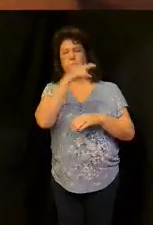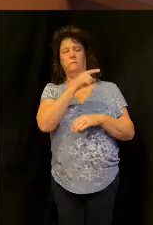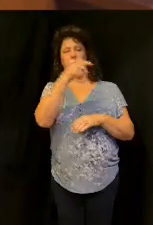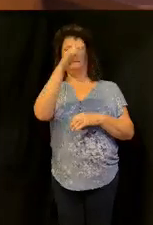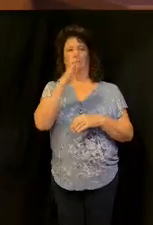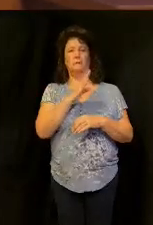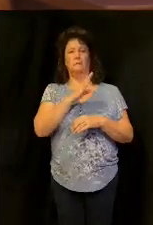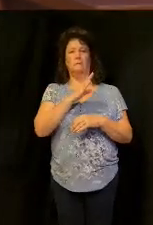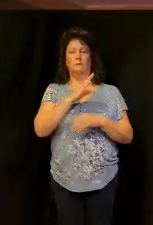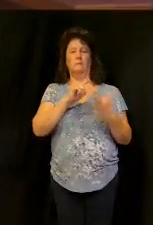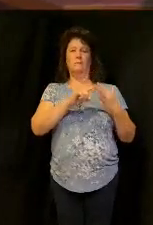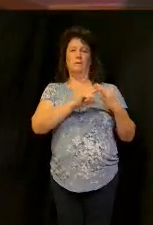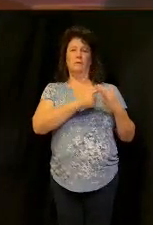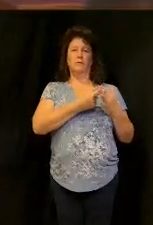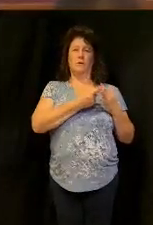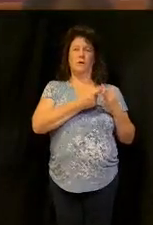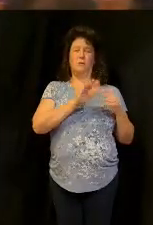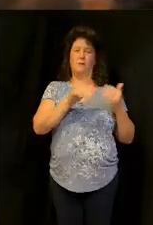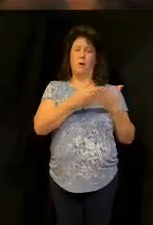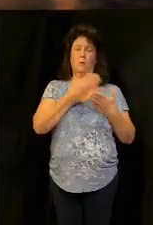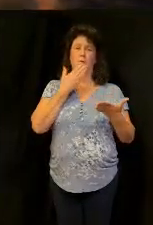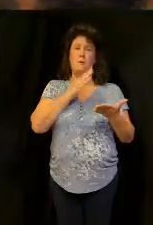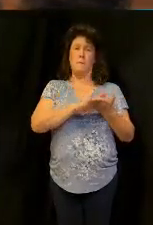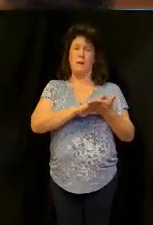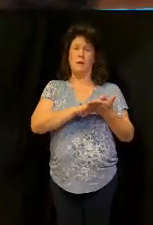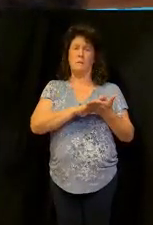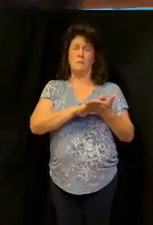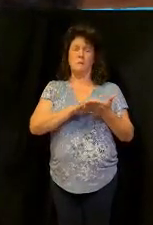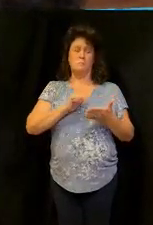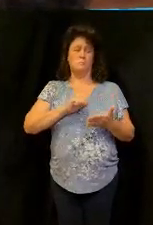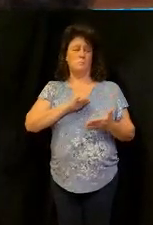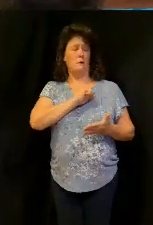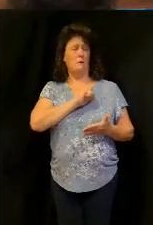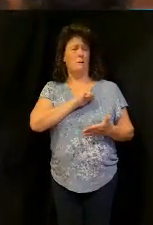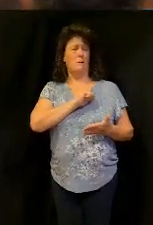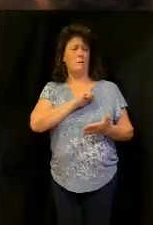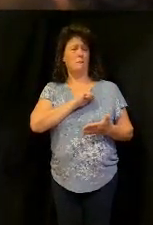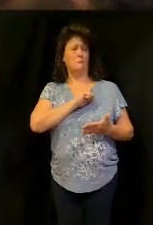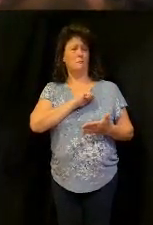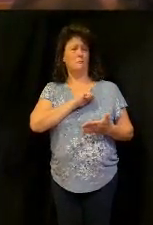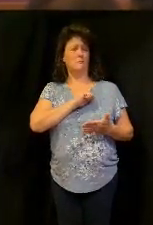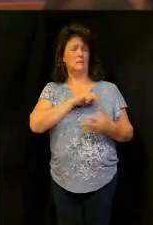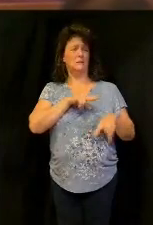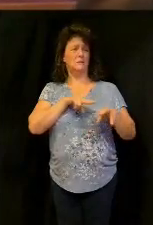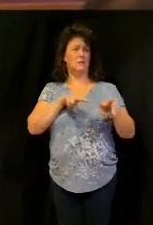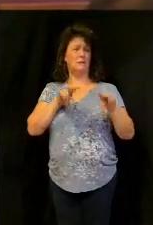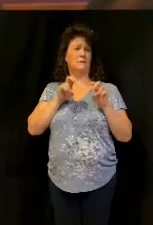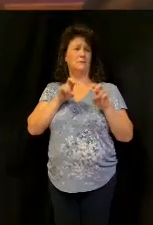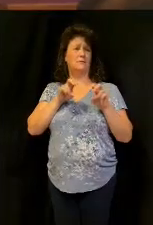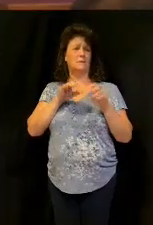the root of all evil selfishness and pride money just exposes it